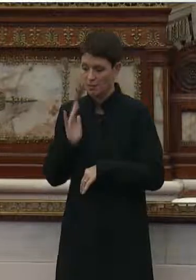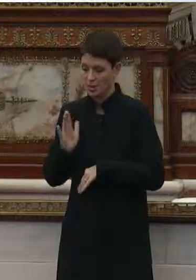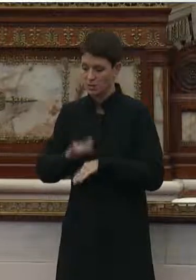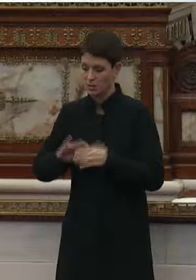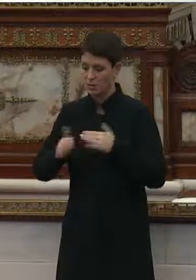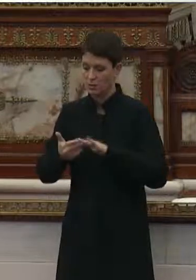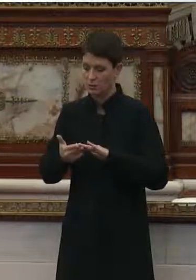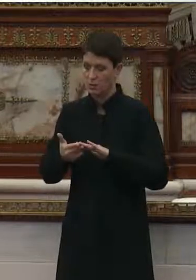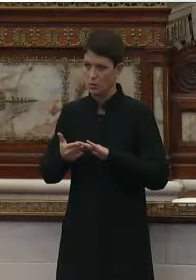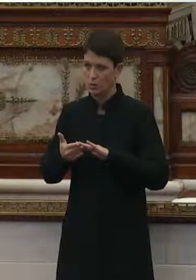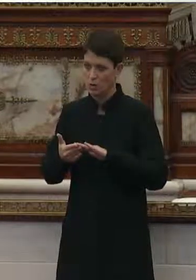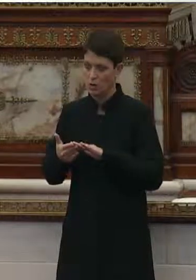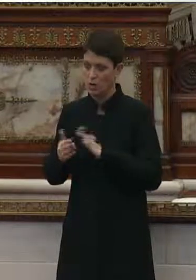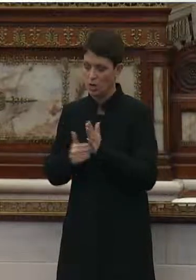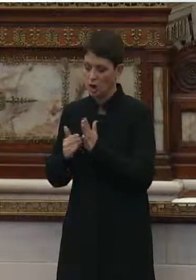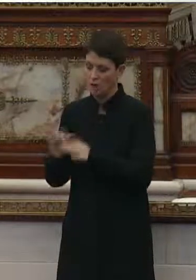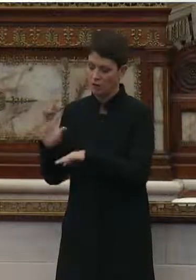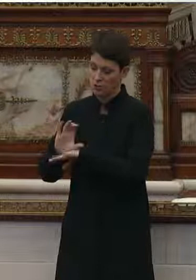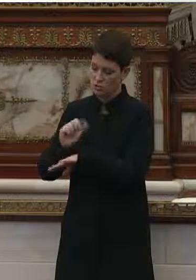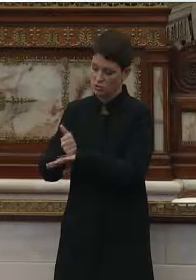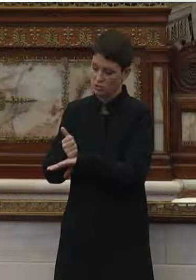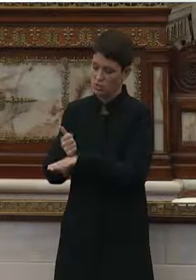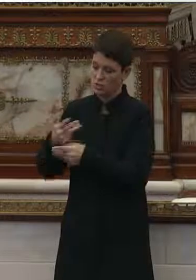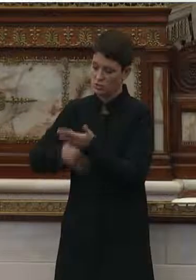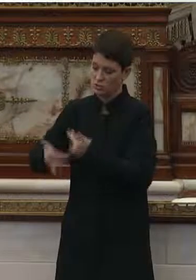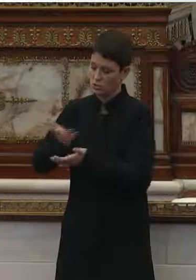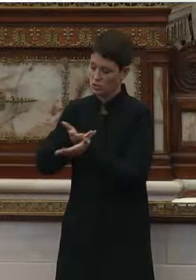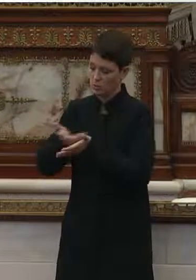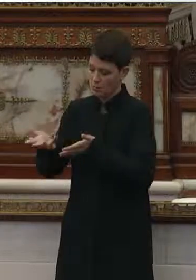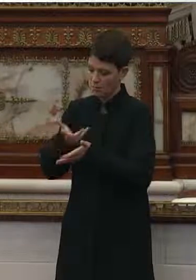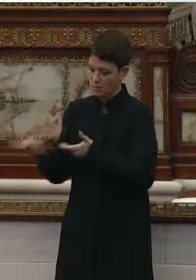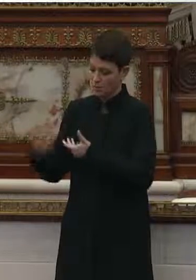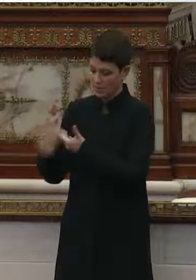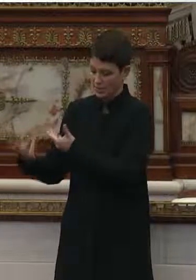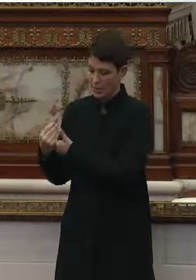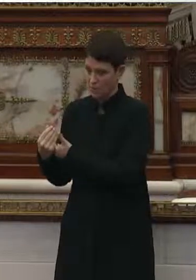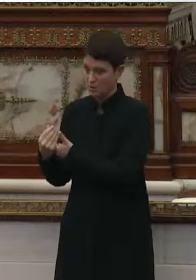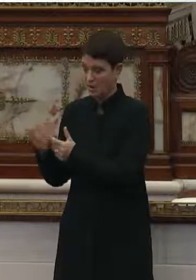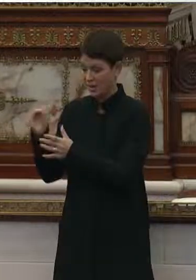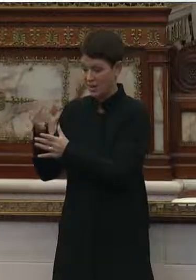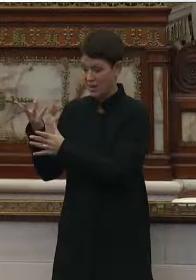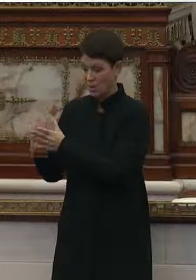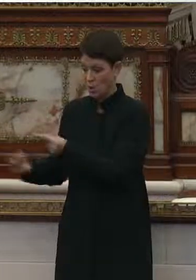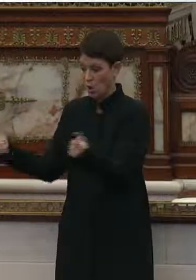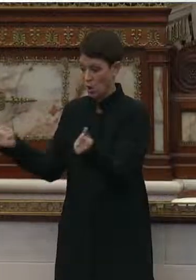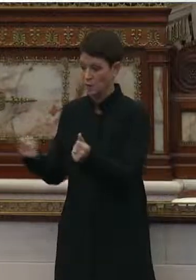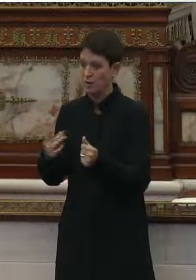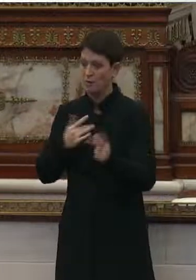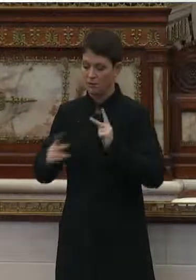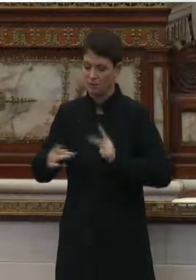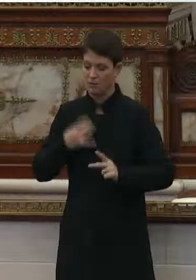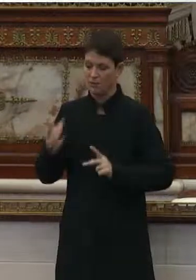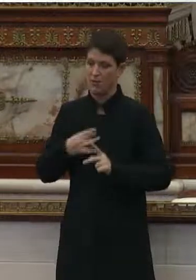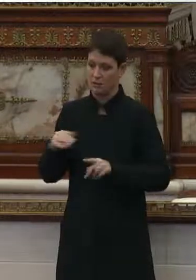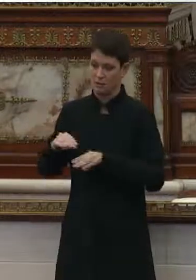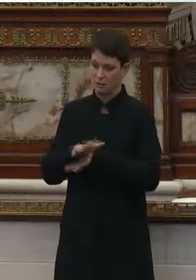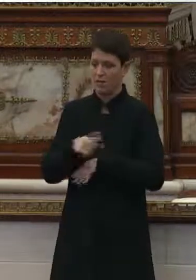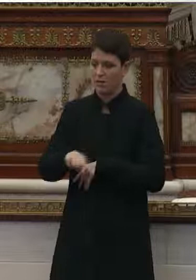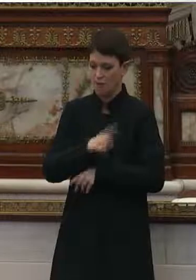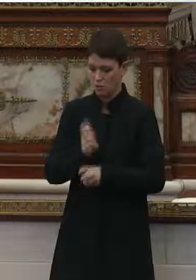community and often church-based social participation and engagement. And the loss of that is being felt really hard.